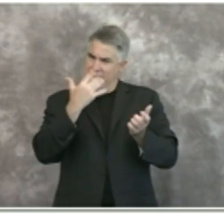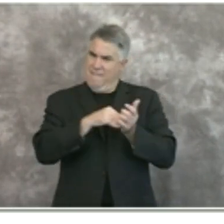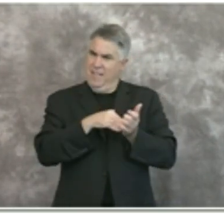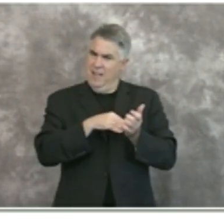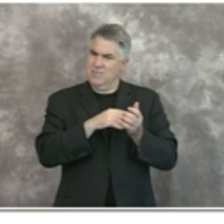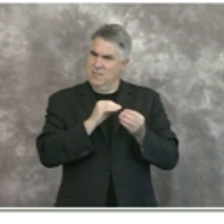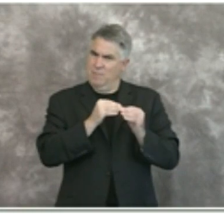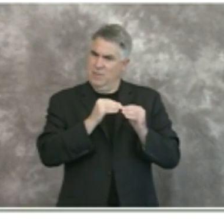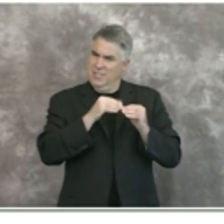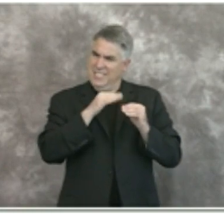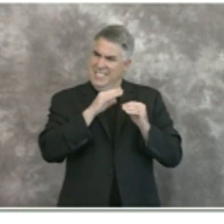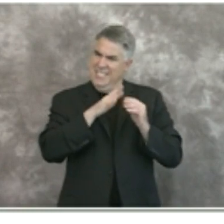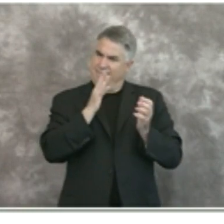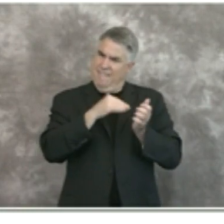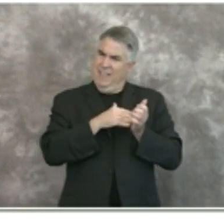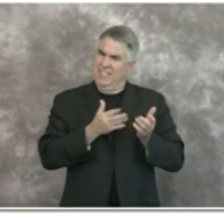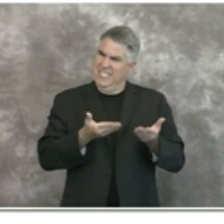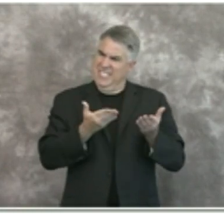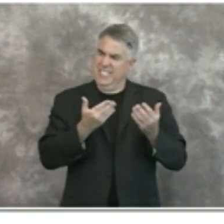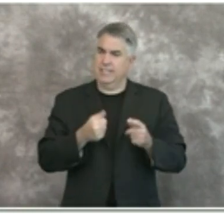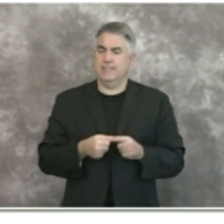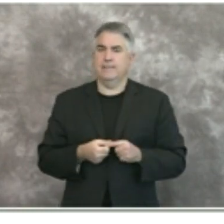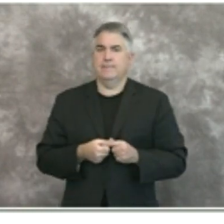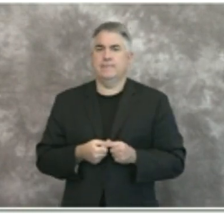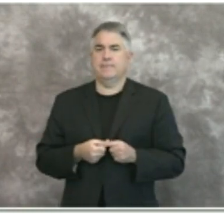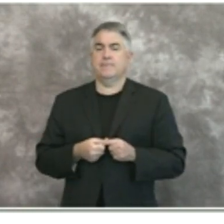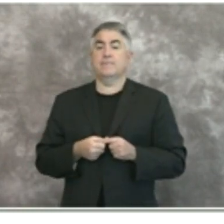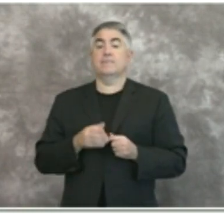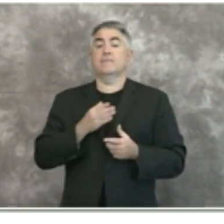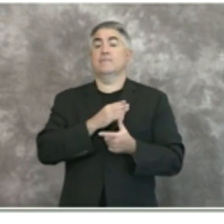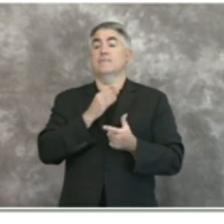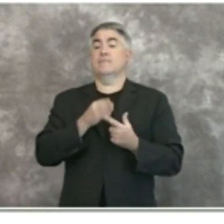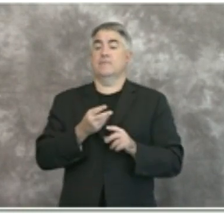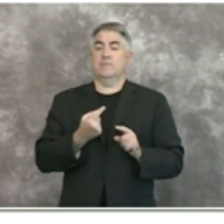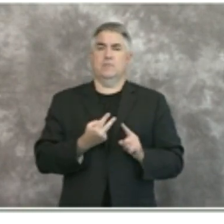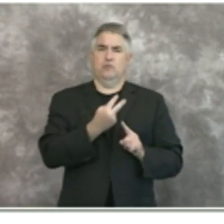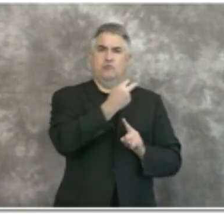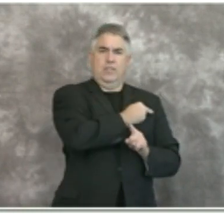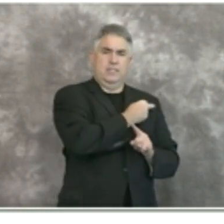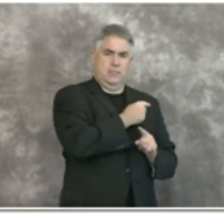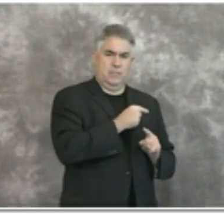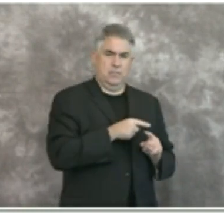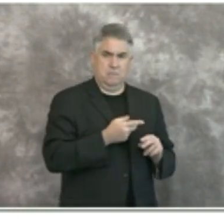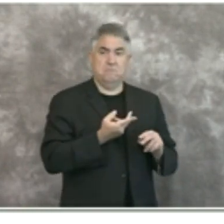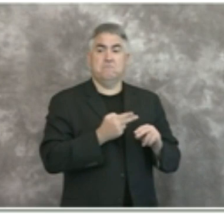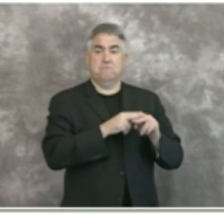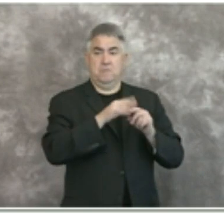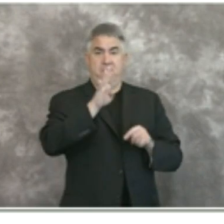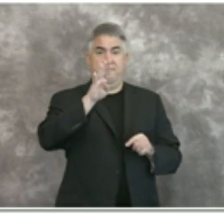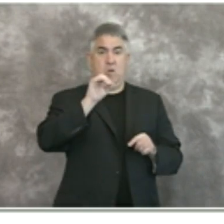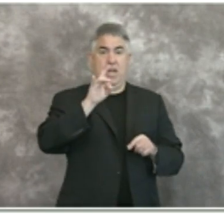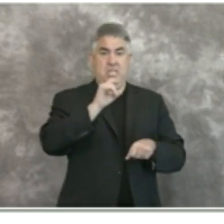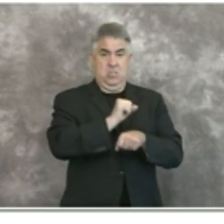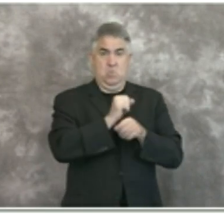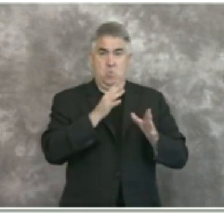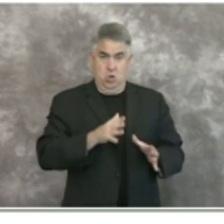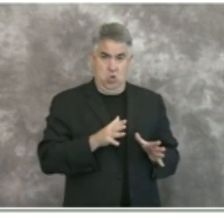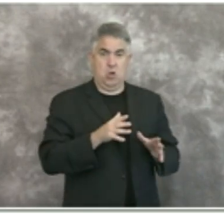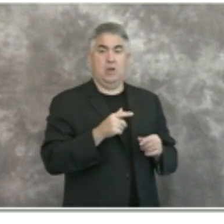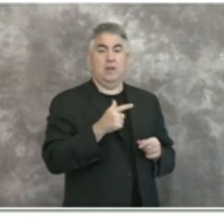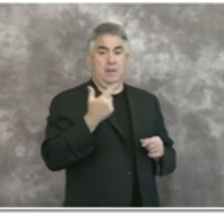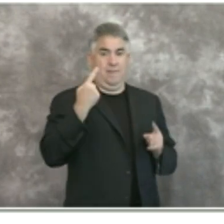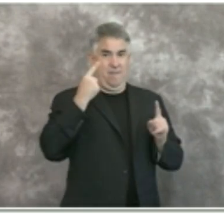uh to advance forward contact tracing continues to increase we're now over 400 on the way to our initial goal of 450 at